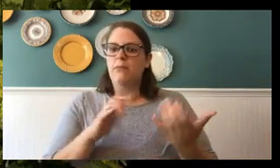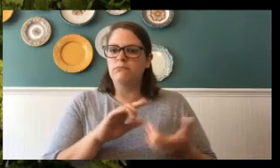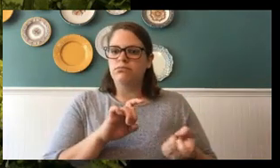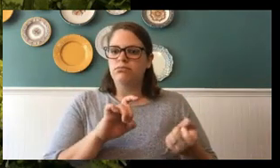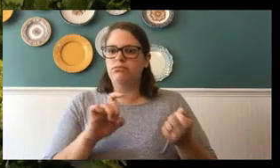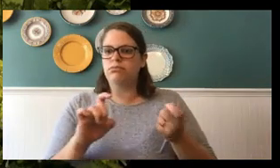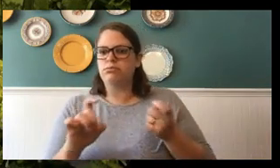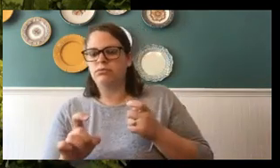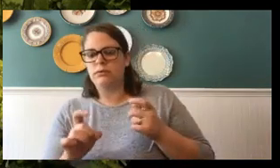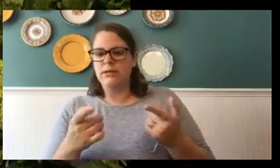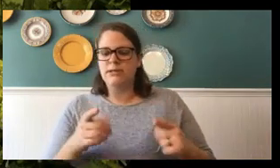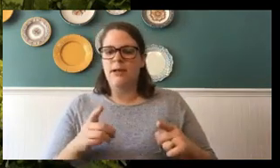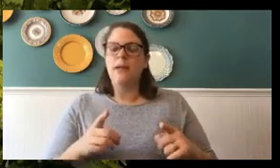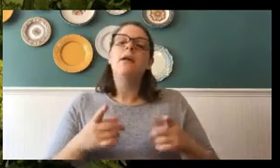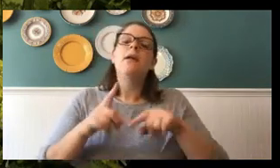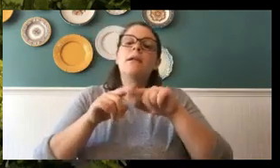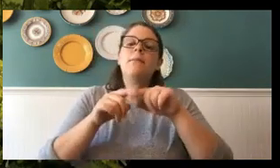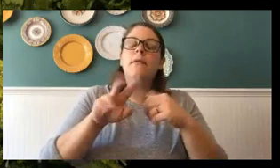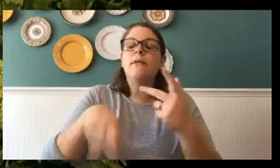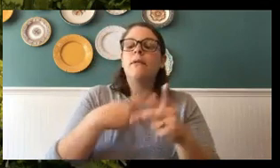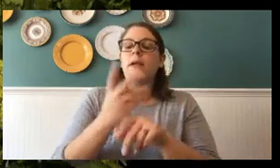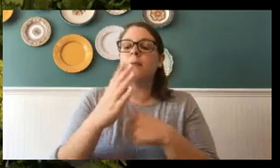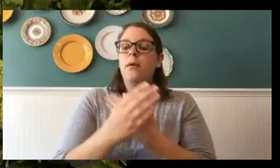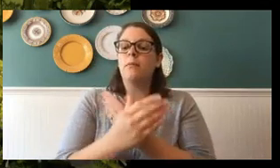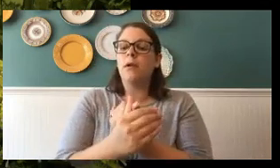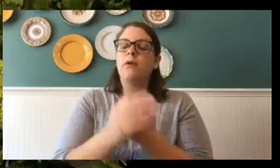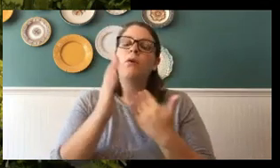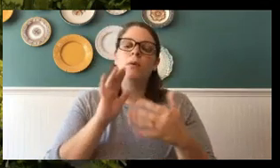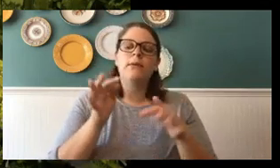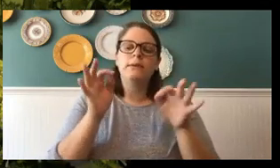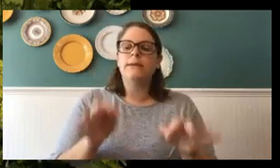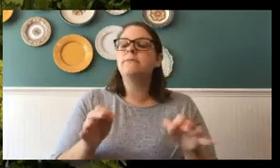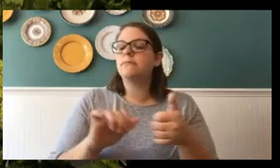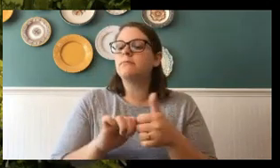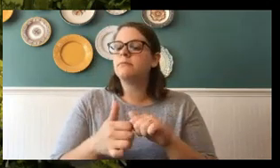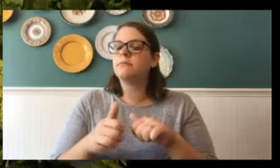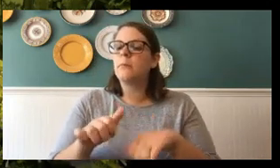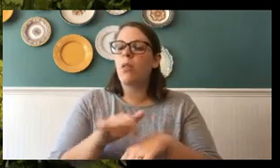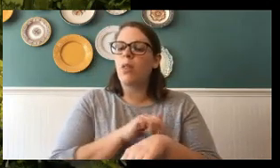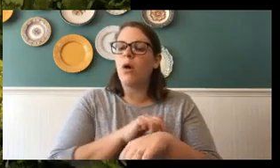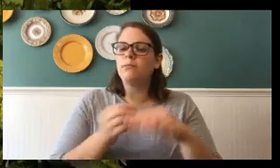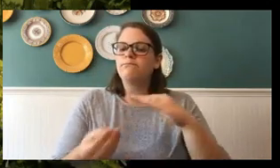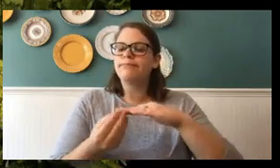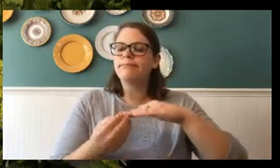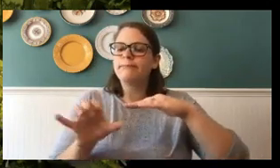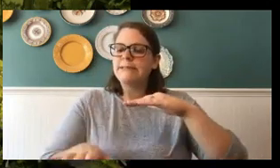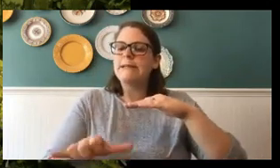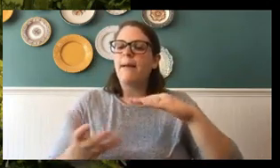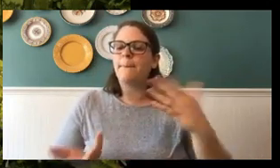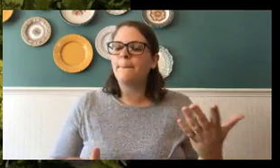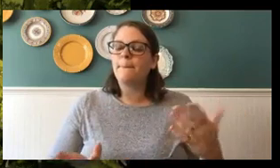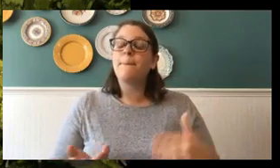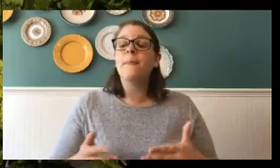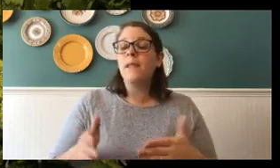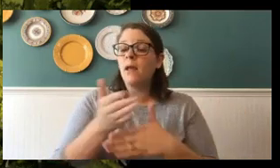depending upon the species, the butterfly that it will become will determine how long it goes in there. The average butterfly,